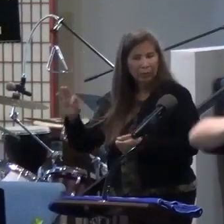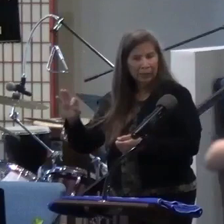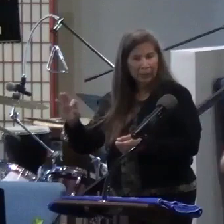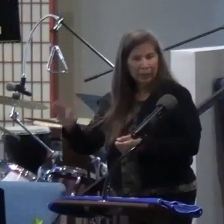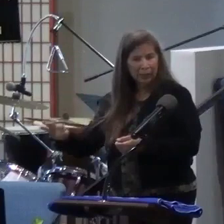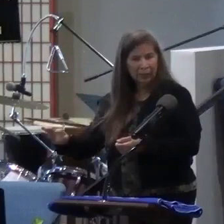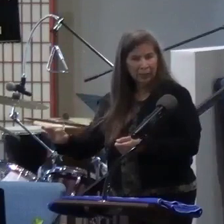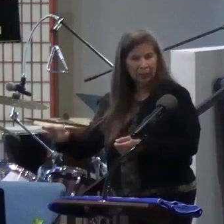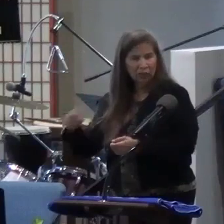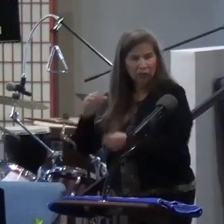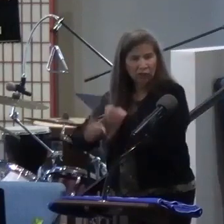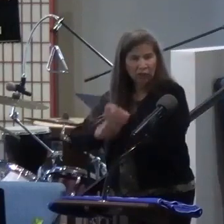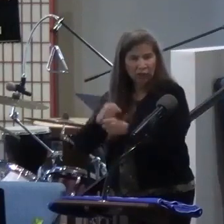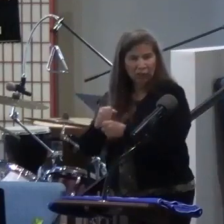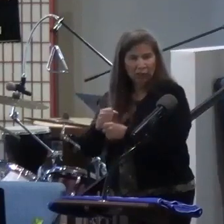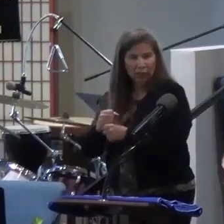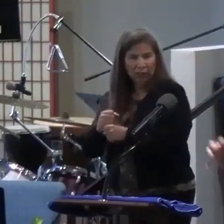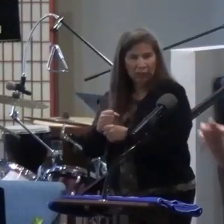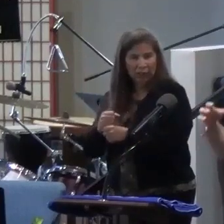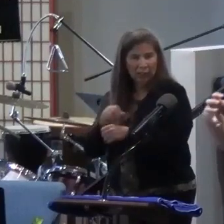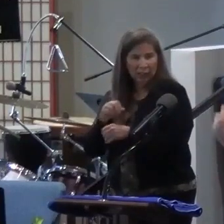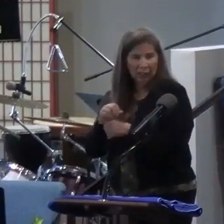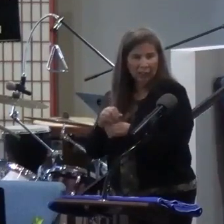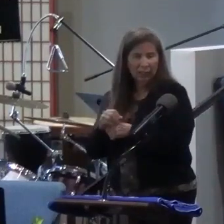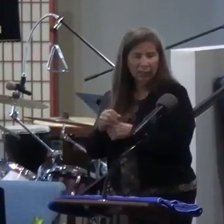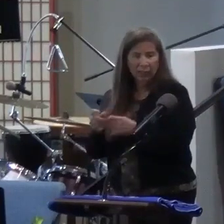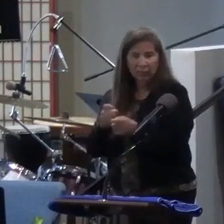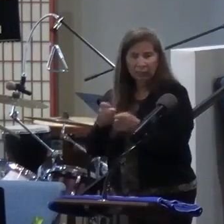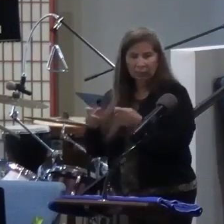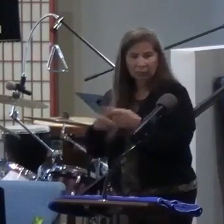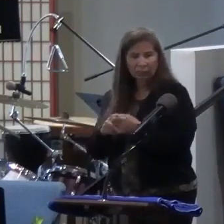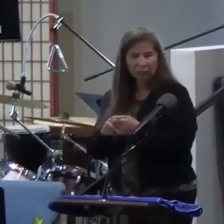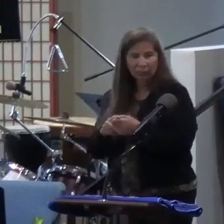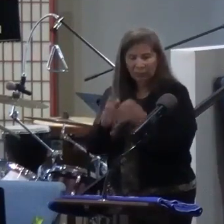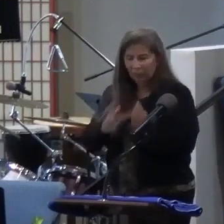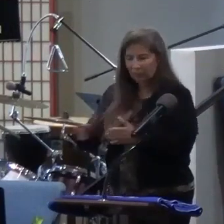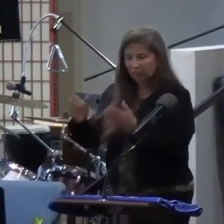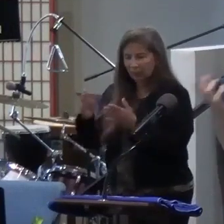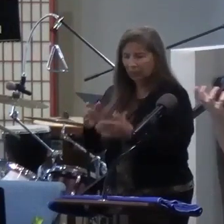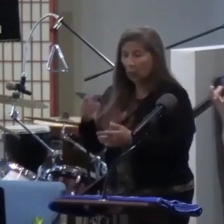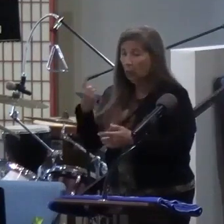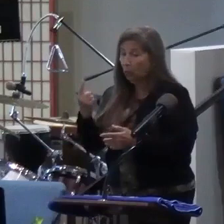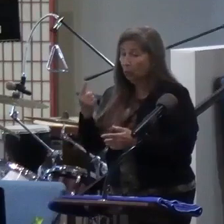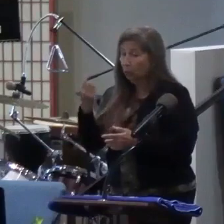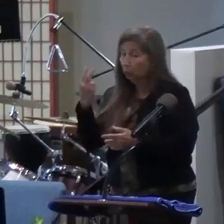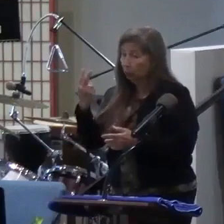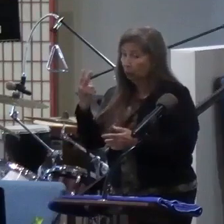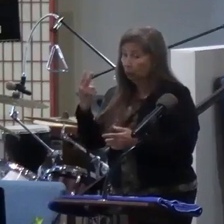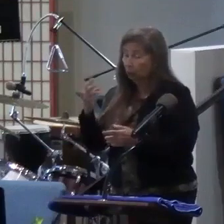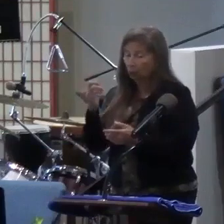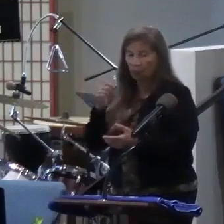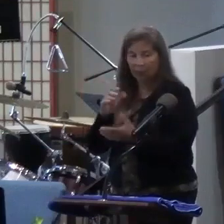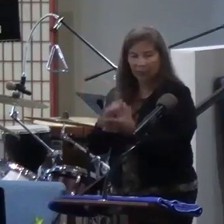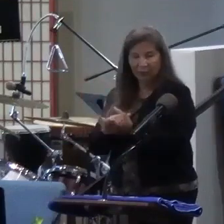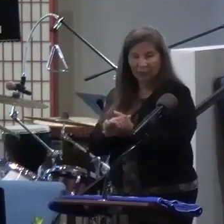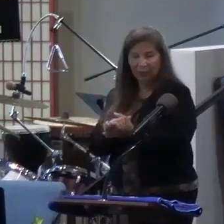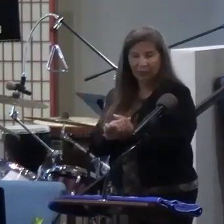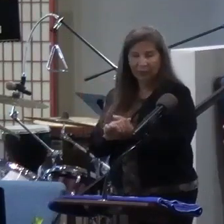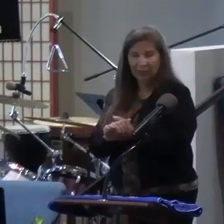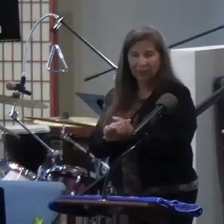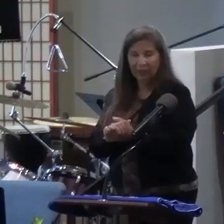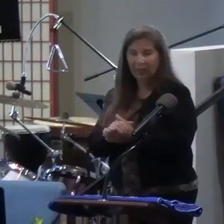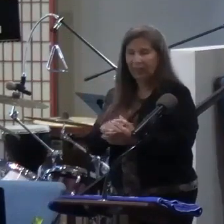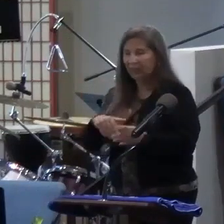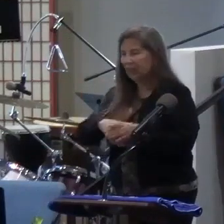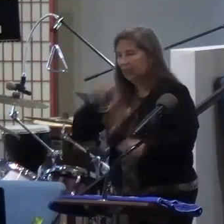Jacob, just like Jacob tricked his brother. And in the process, he got himself not one wife, but two. And in the end, he just had to